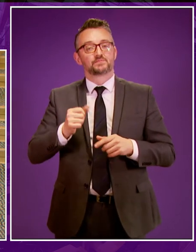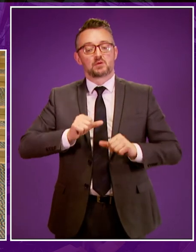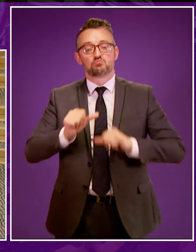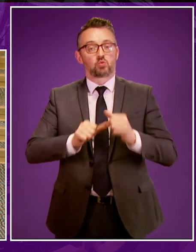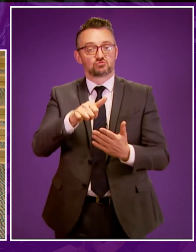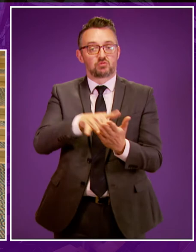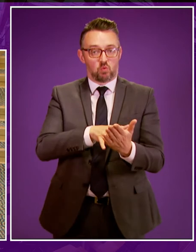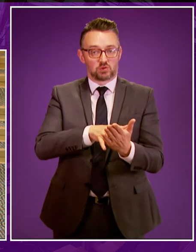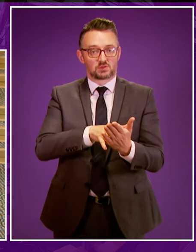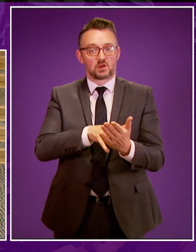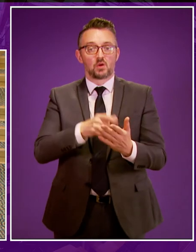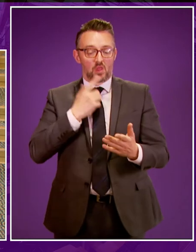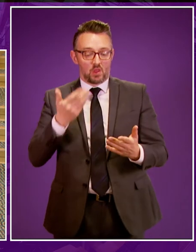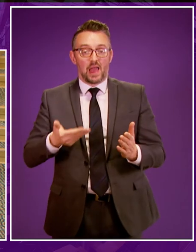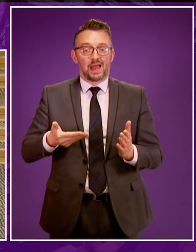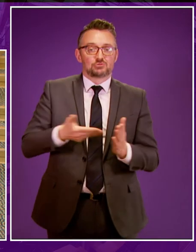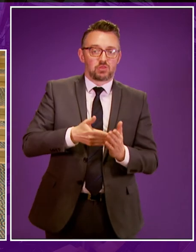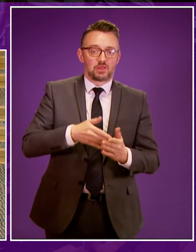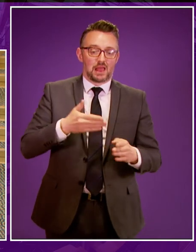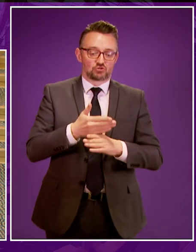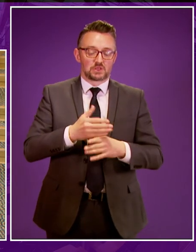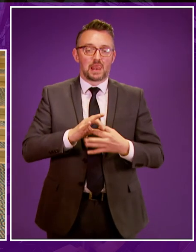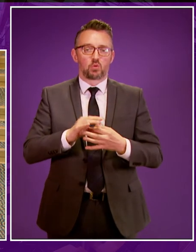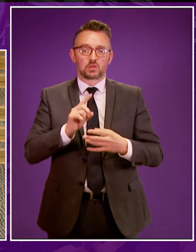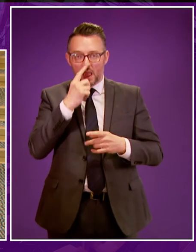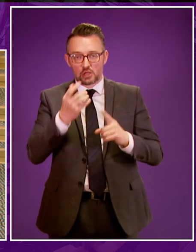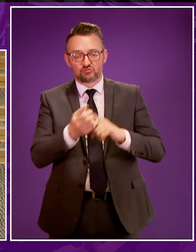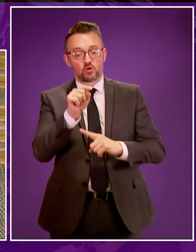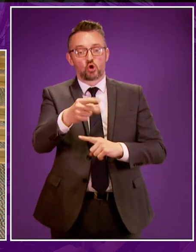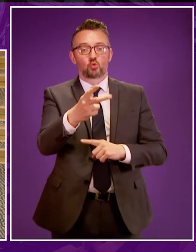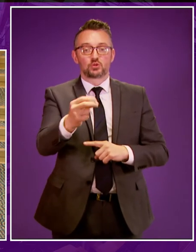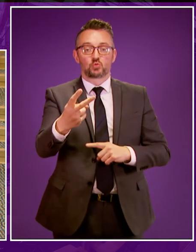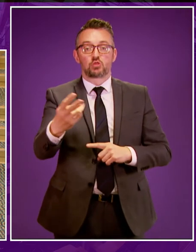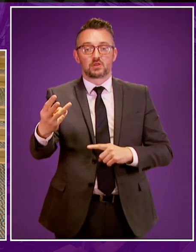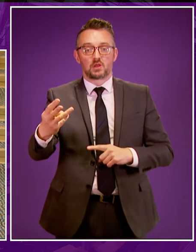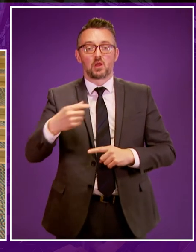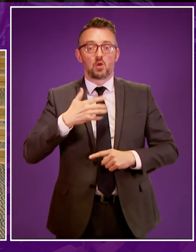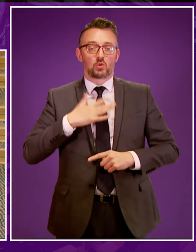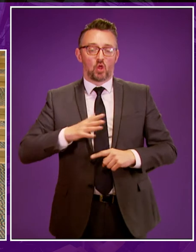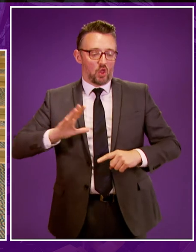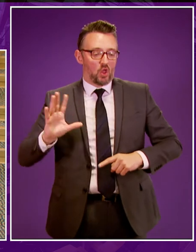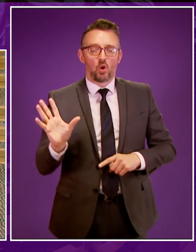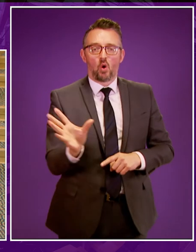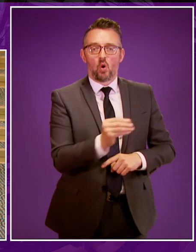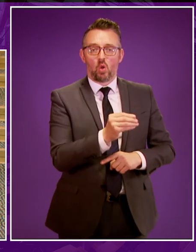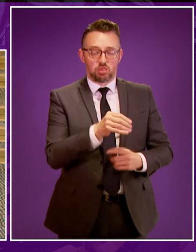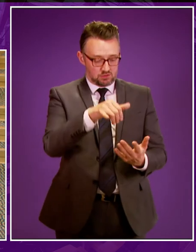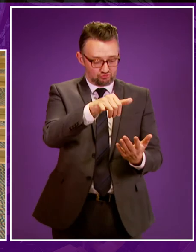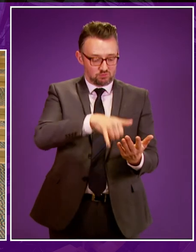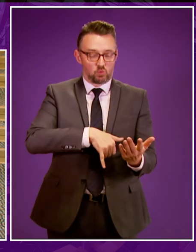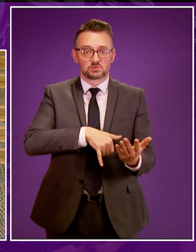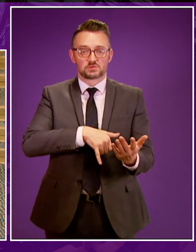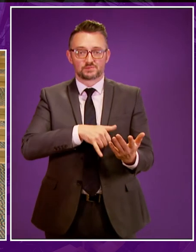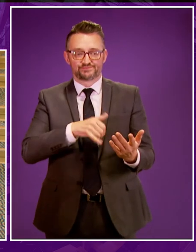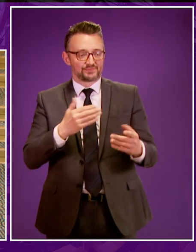from there to 2023 but we will continue to look at what we can do to improve access to all levels of support whether